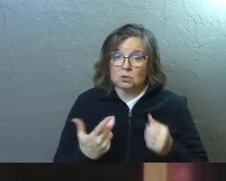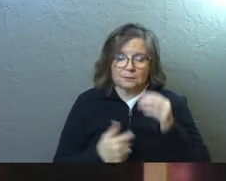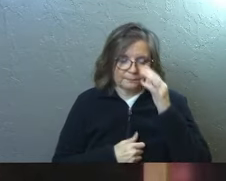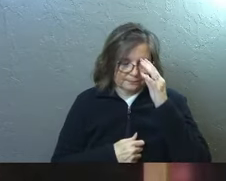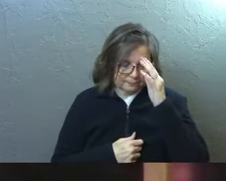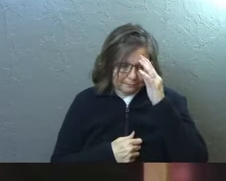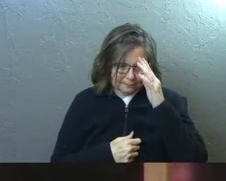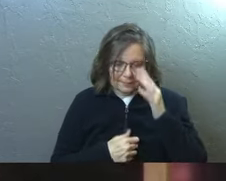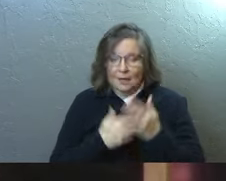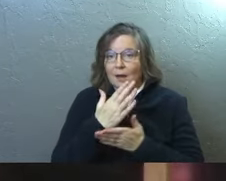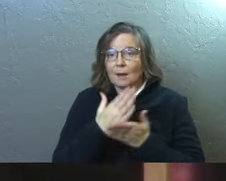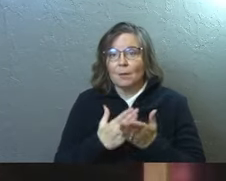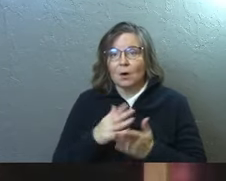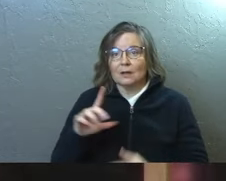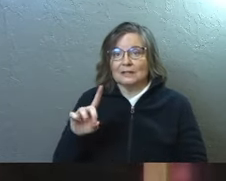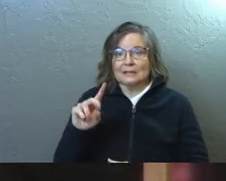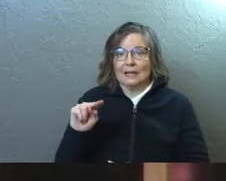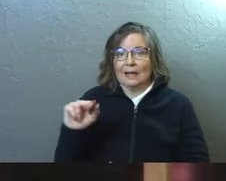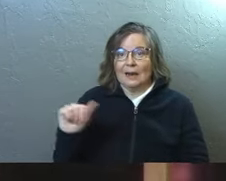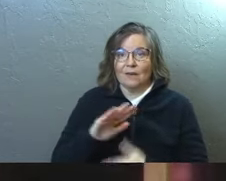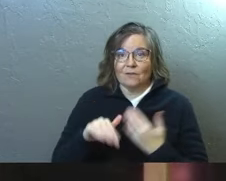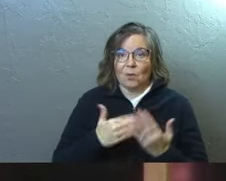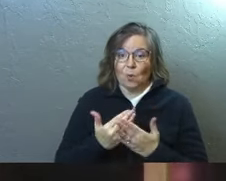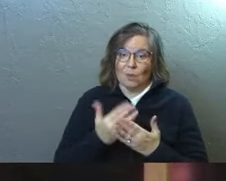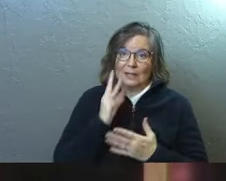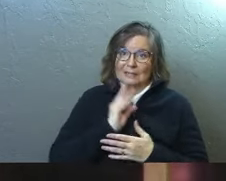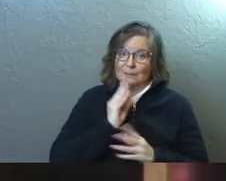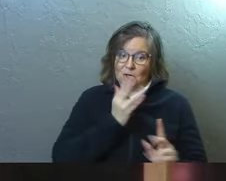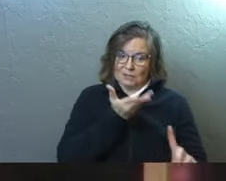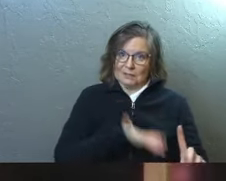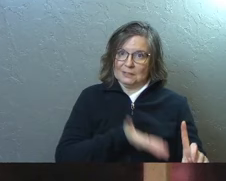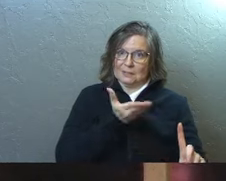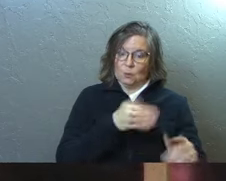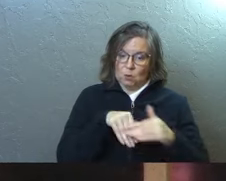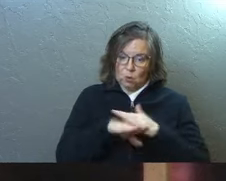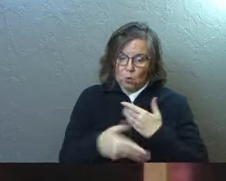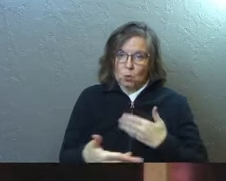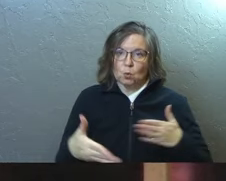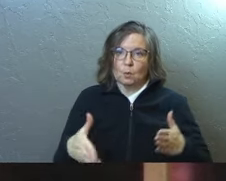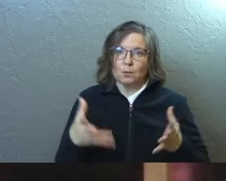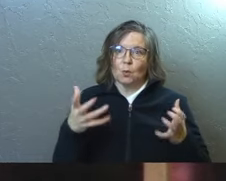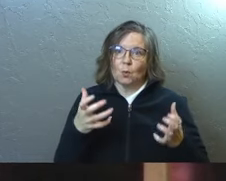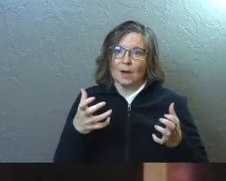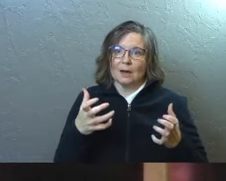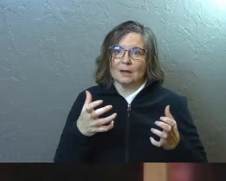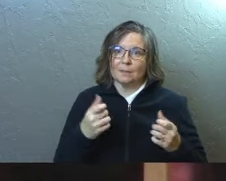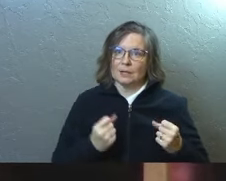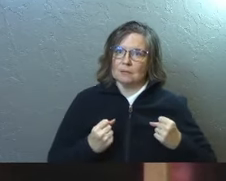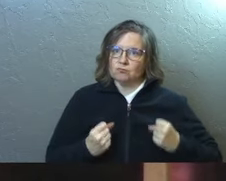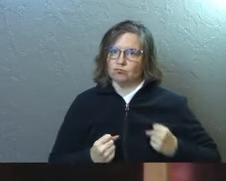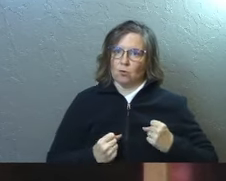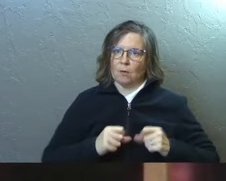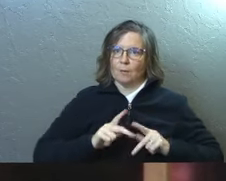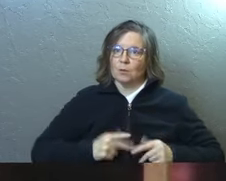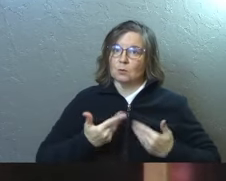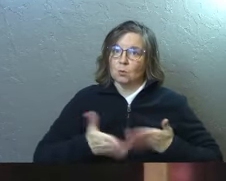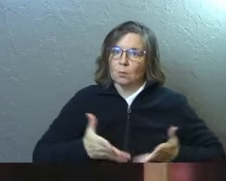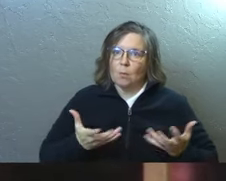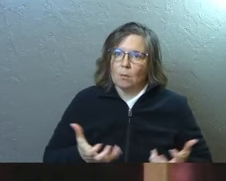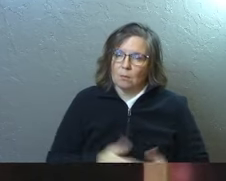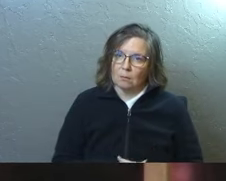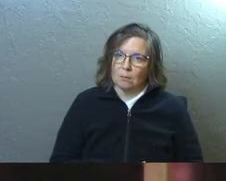just part of the DNA of the whole soldier experience is that when you walk into a room, you want to be the toughest person in the room.